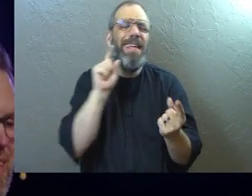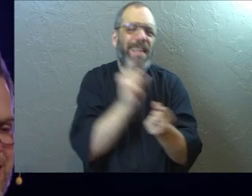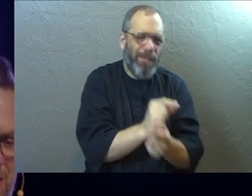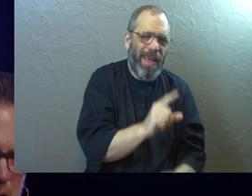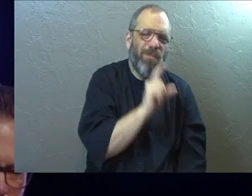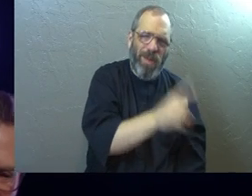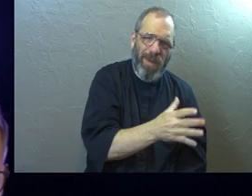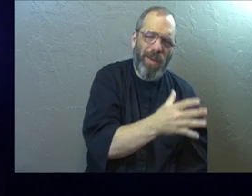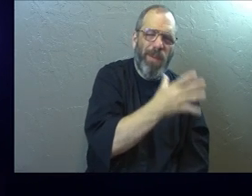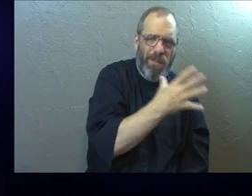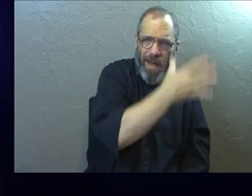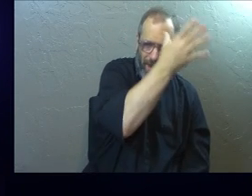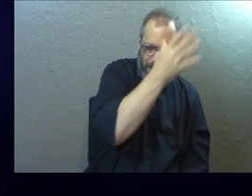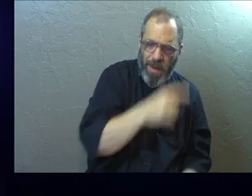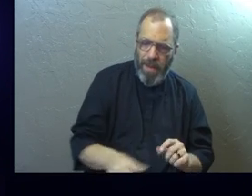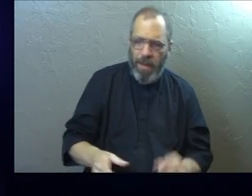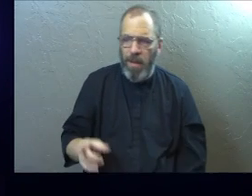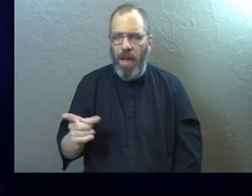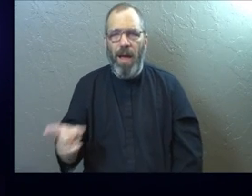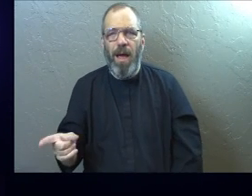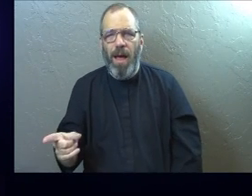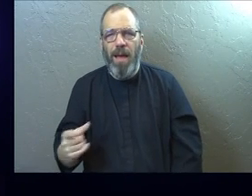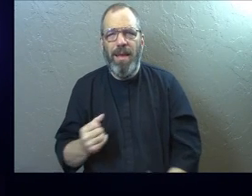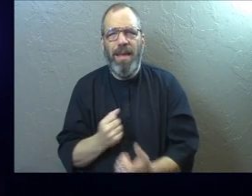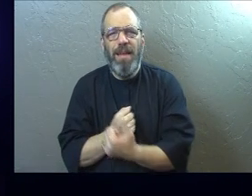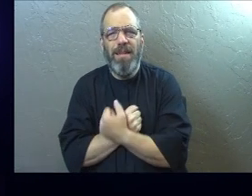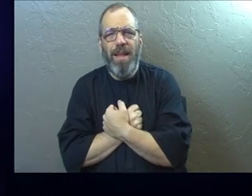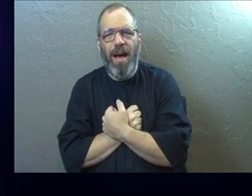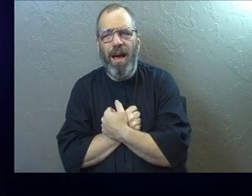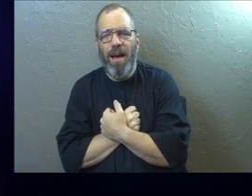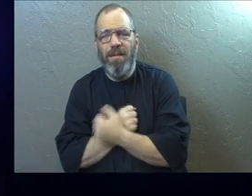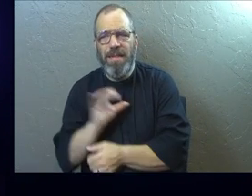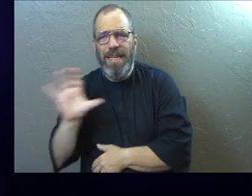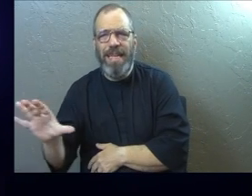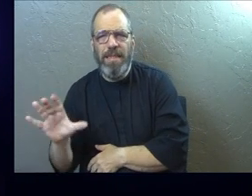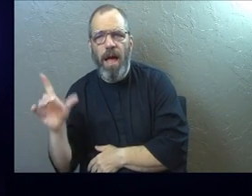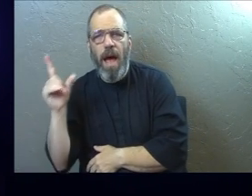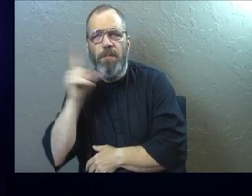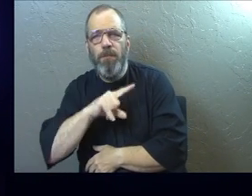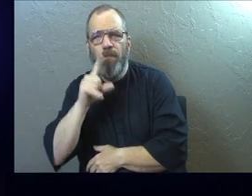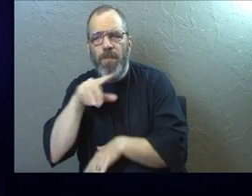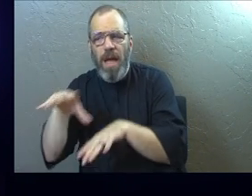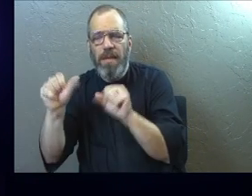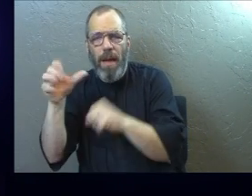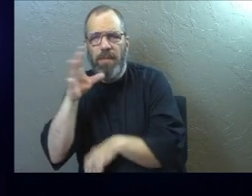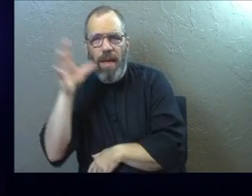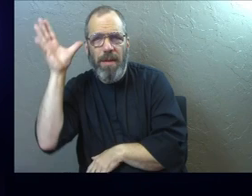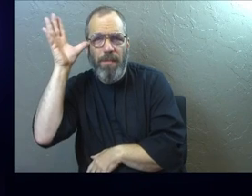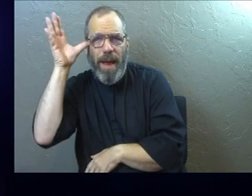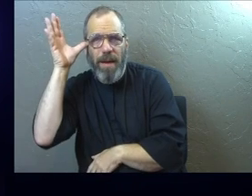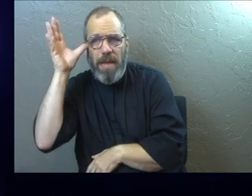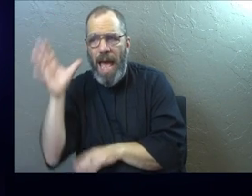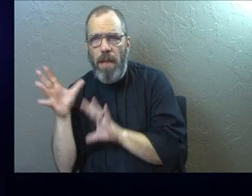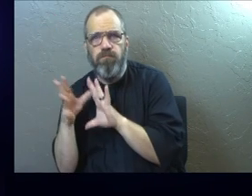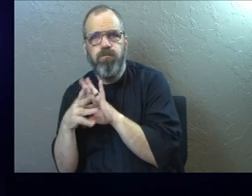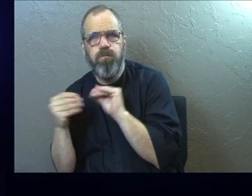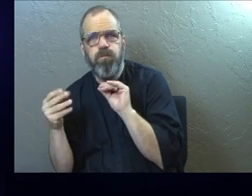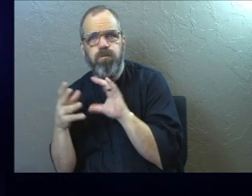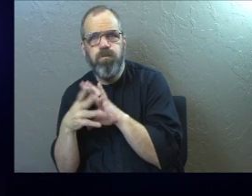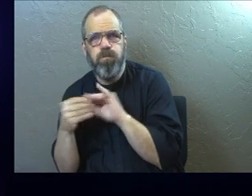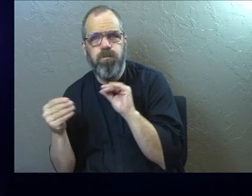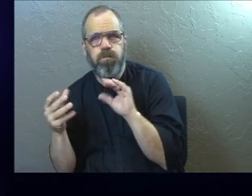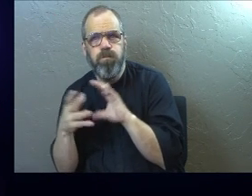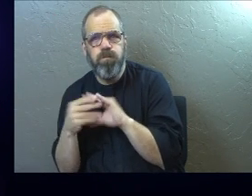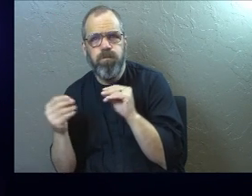birth family later on, but he loved his adoptive parents. And he would talk about that. And he